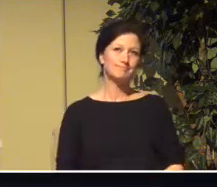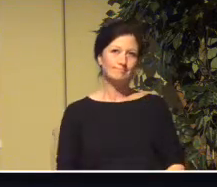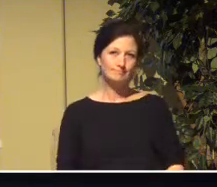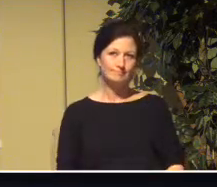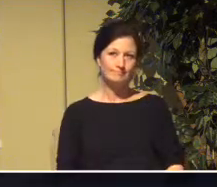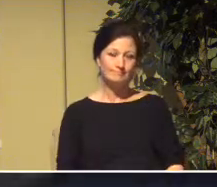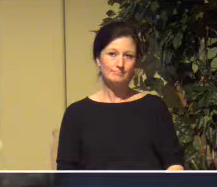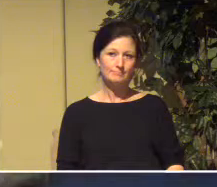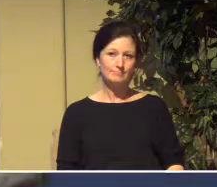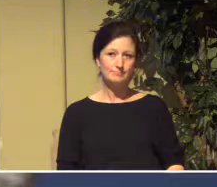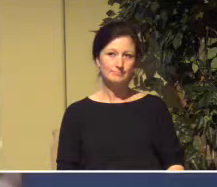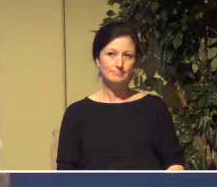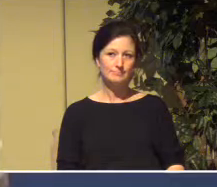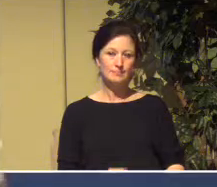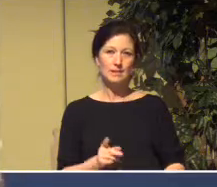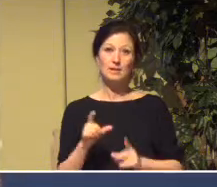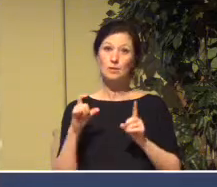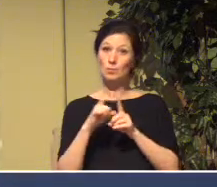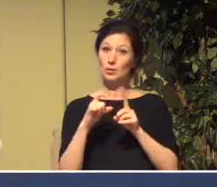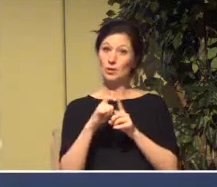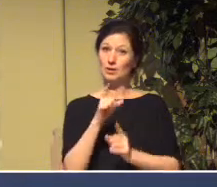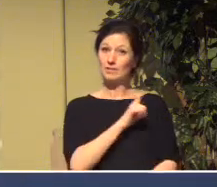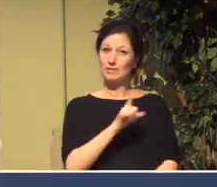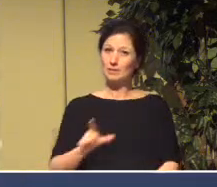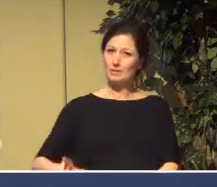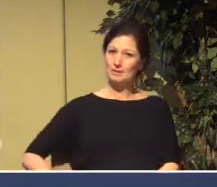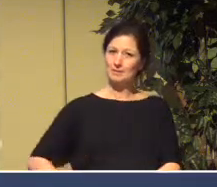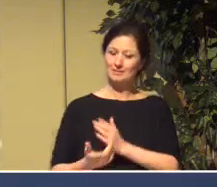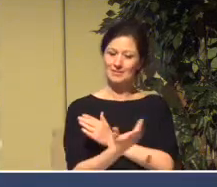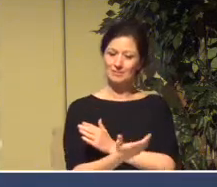The word of the Lord for us this morning.